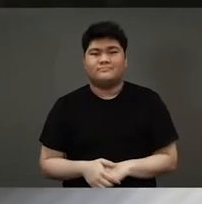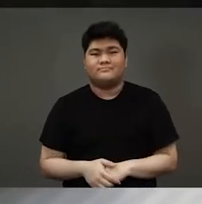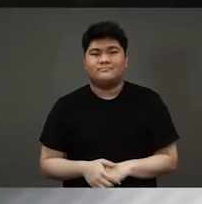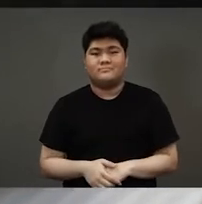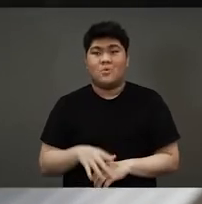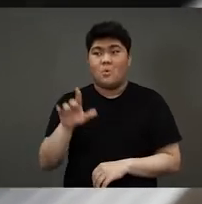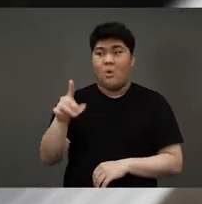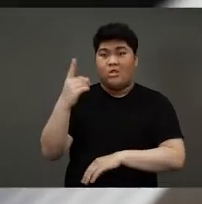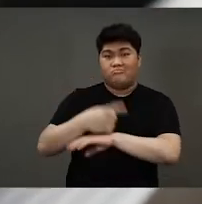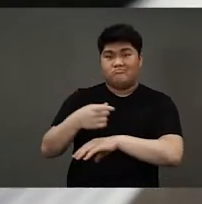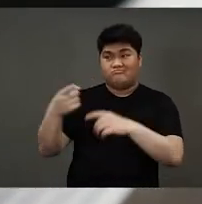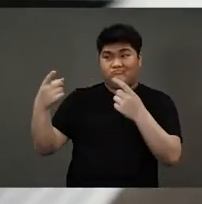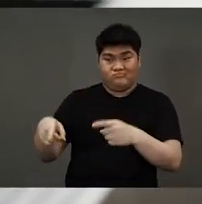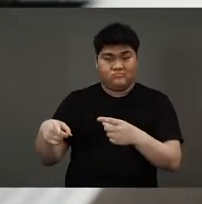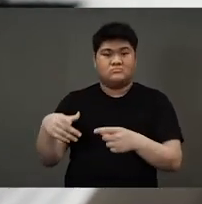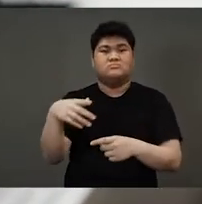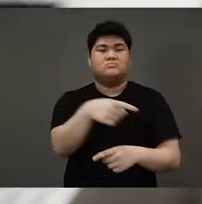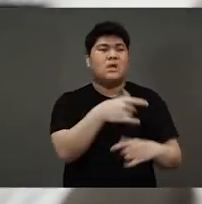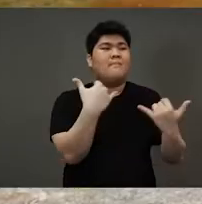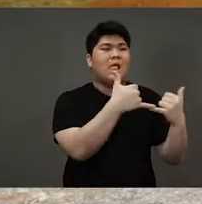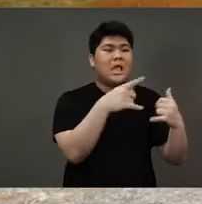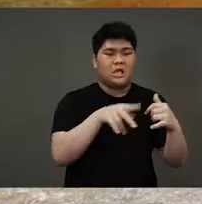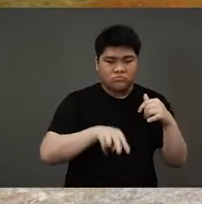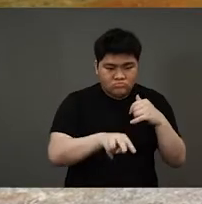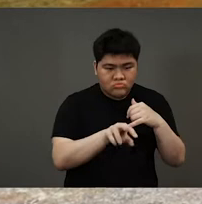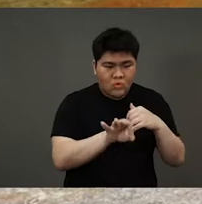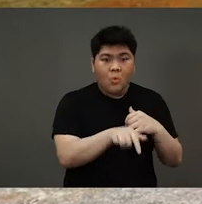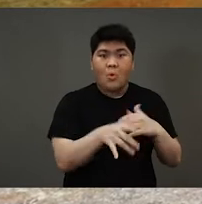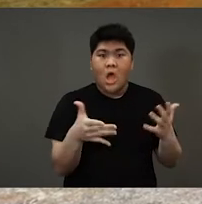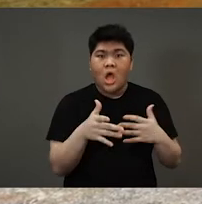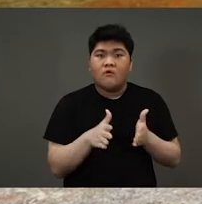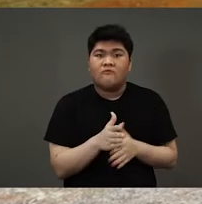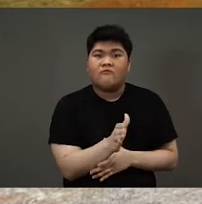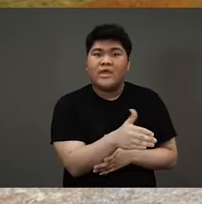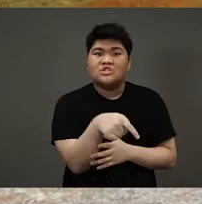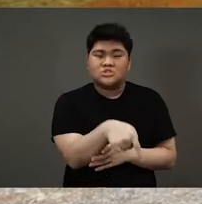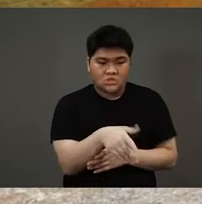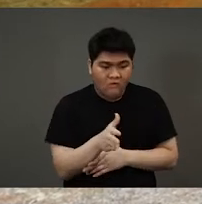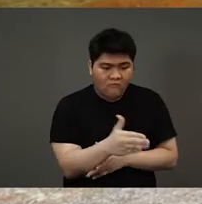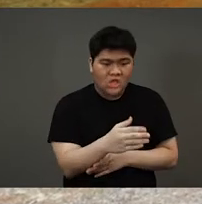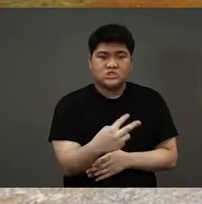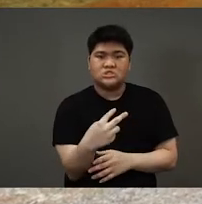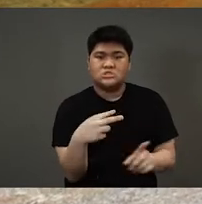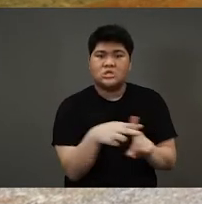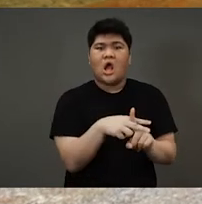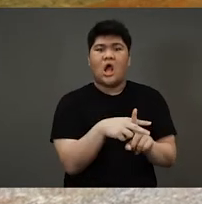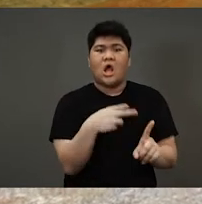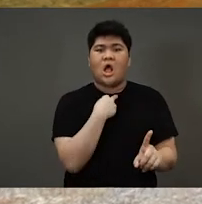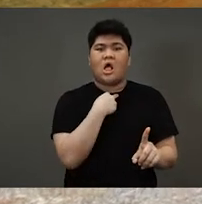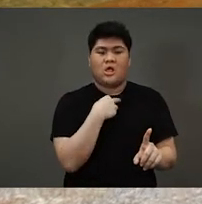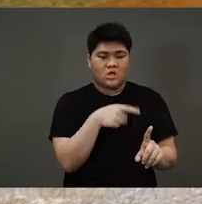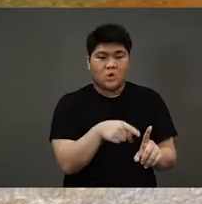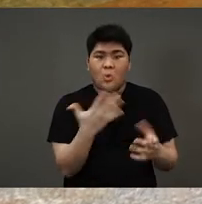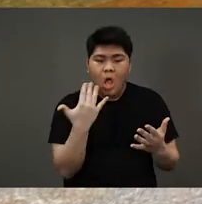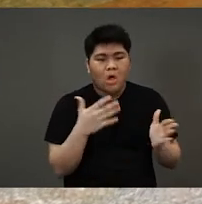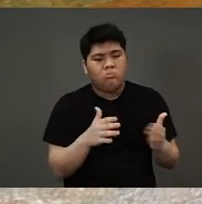when monkey was playing in that waterfall, he saw a fish. But the fish, she was stuck in a shallow pool of water